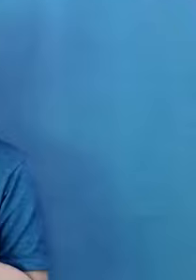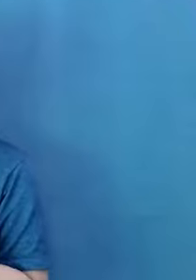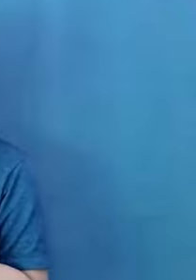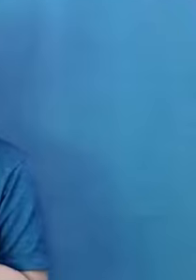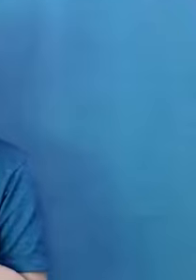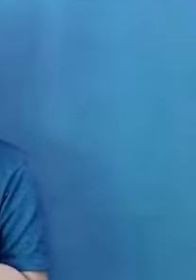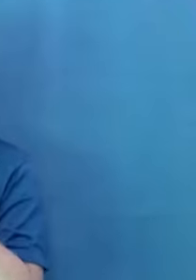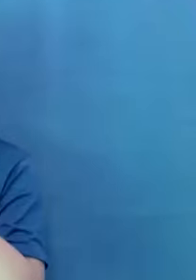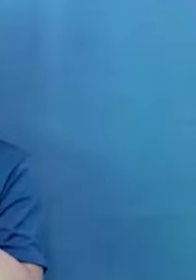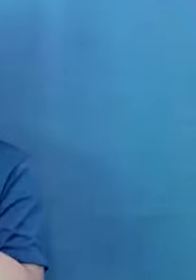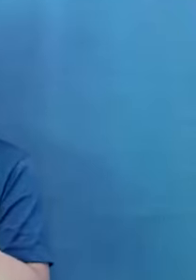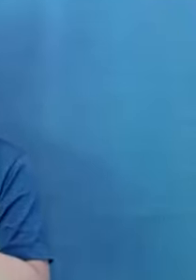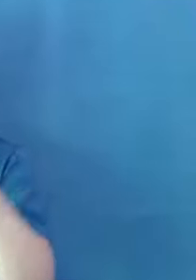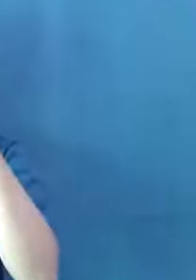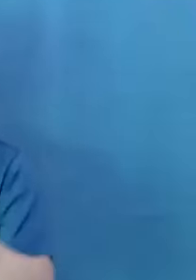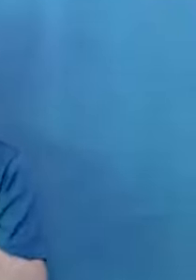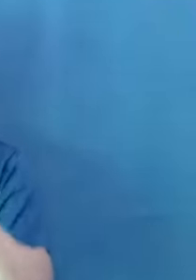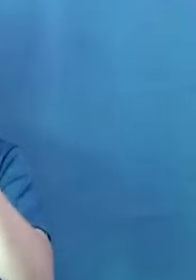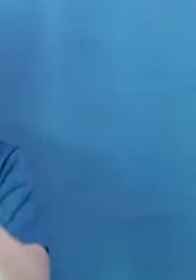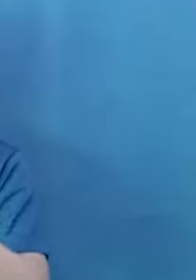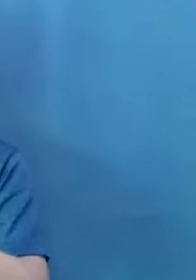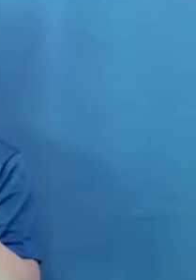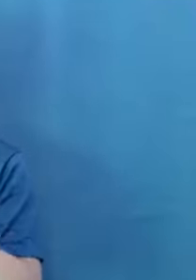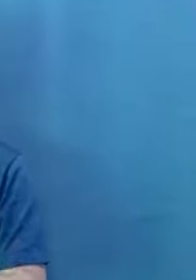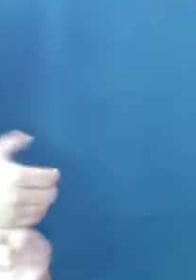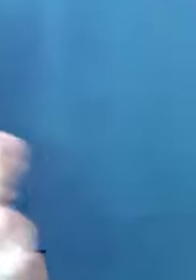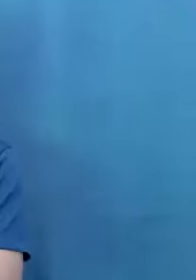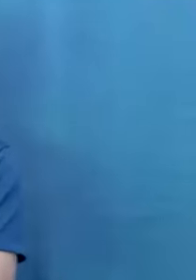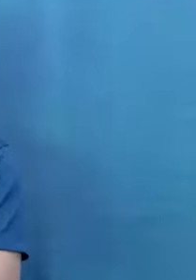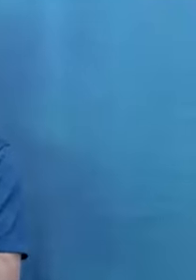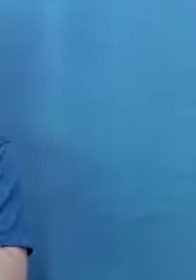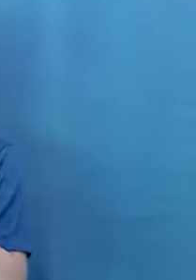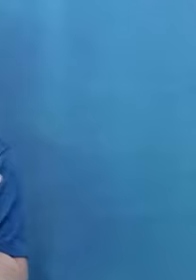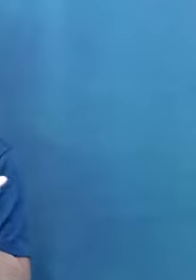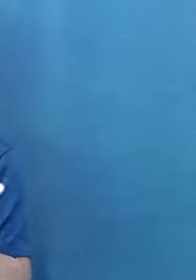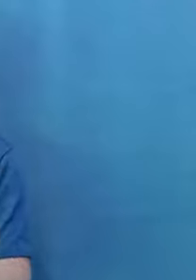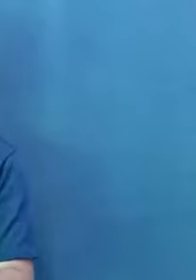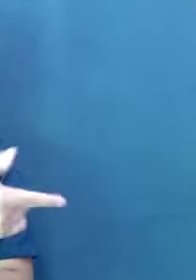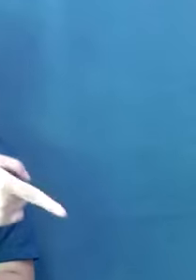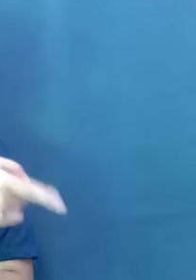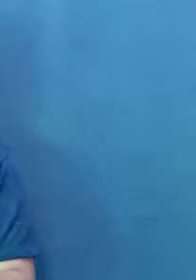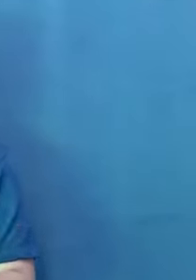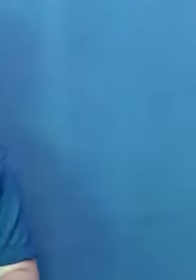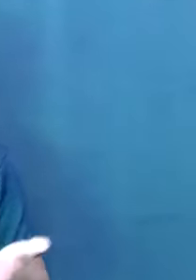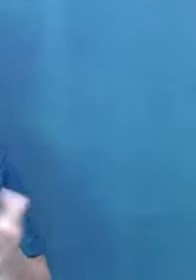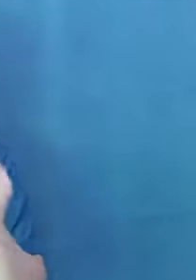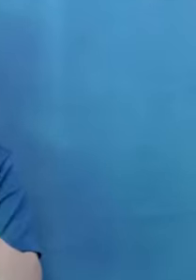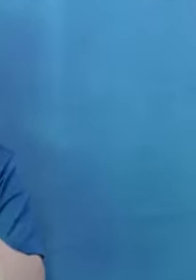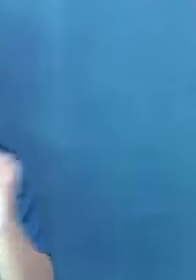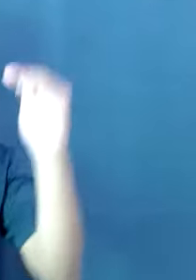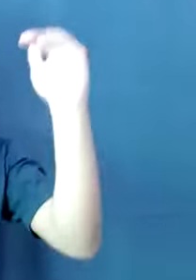requirement of that person from the other deaf participants. So that is like reasonable